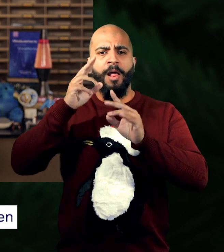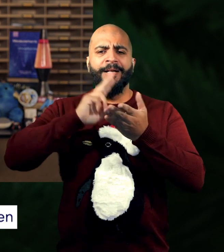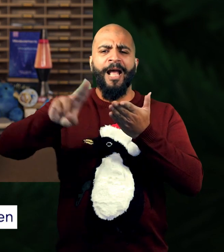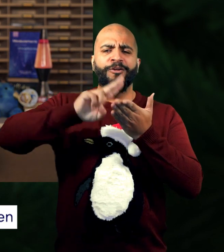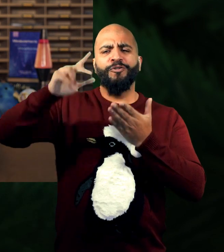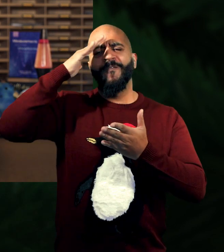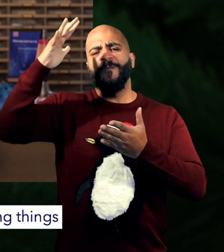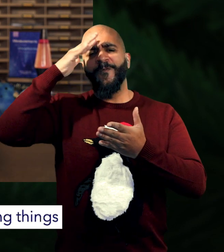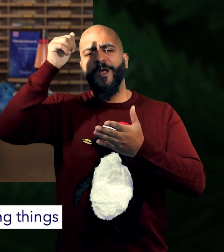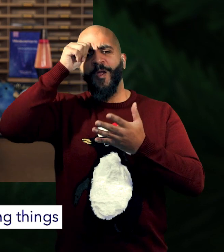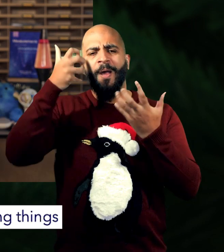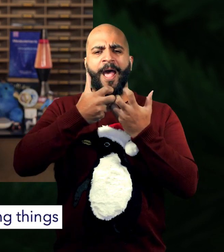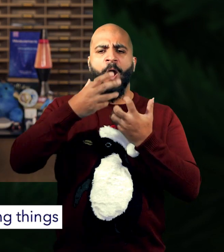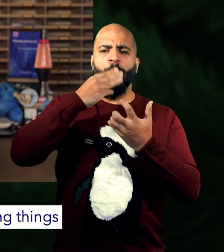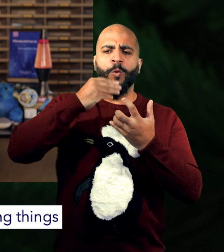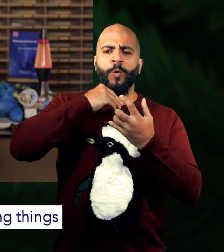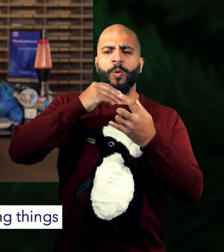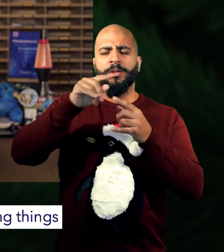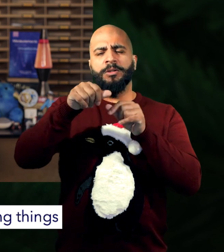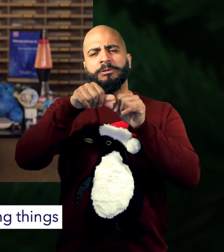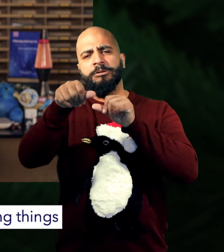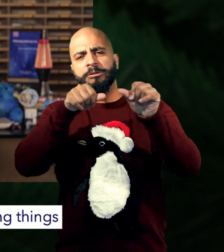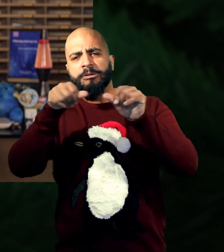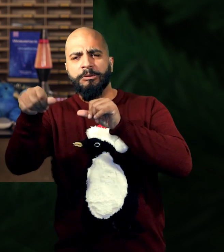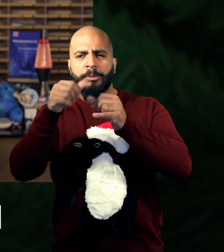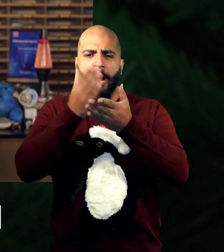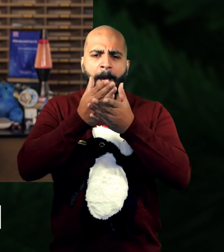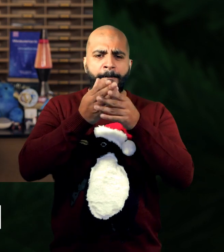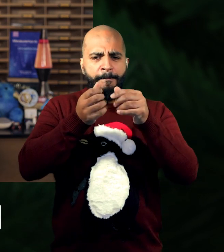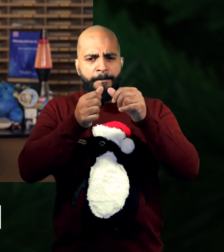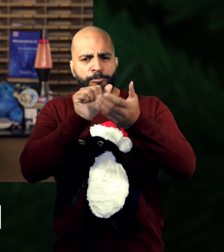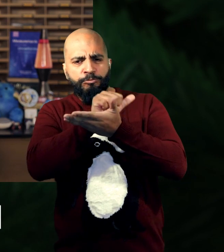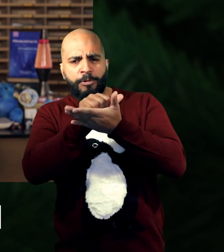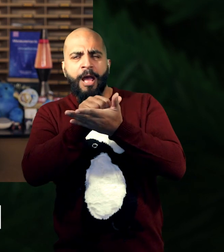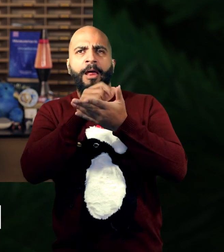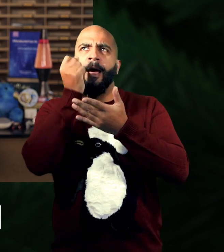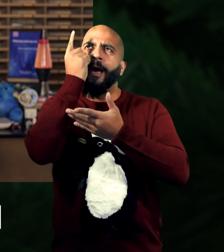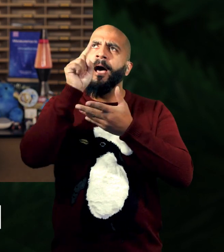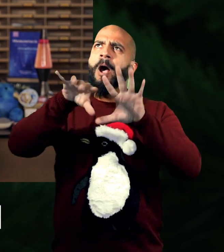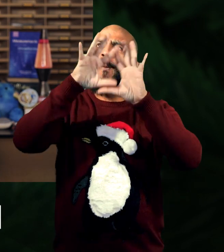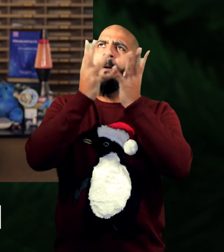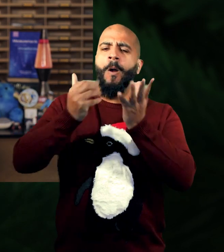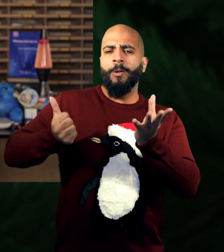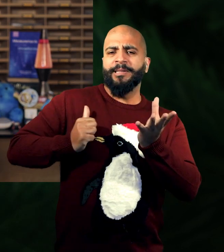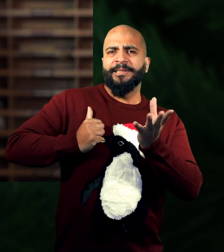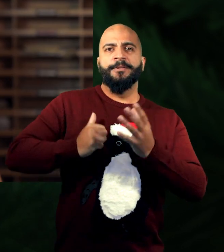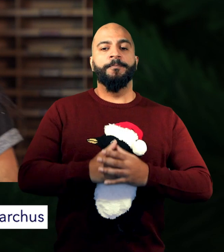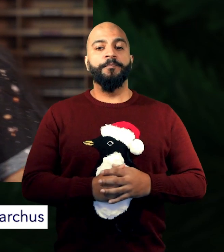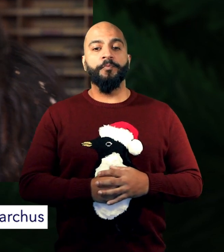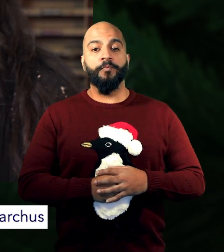as they were called back then, who would dedicate their lives to the science of measuring things, all to better understand their place in the world.